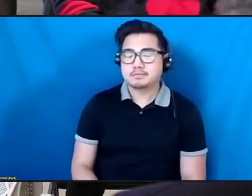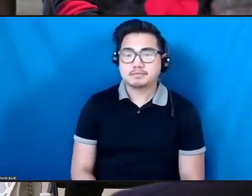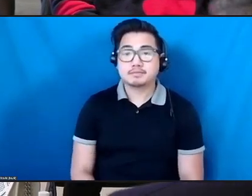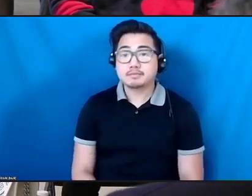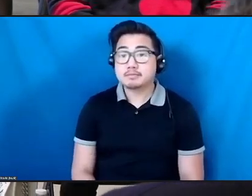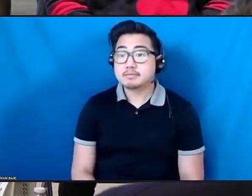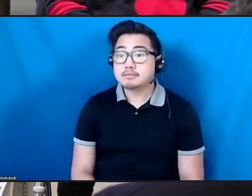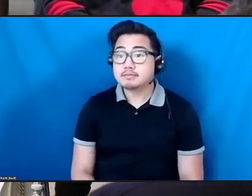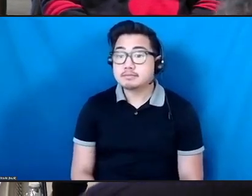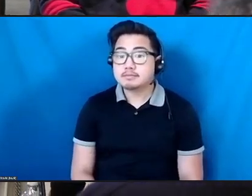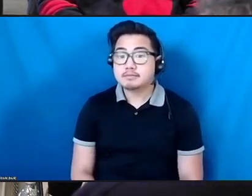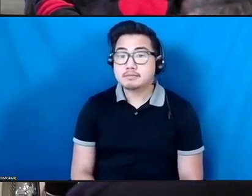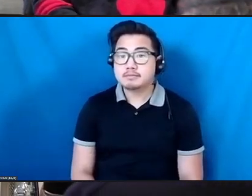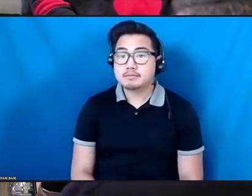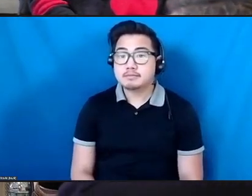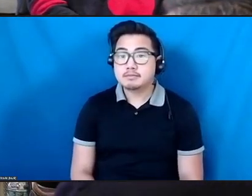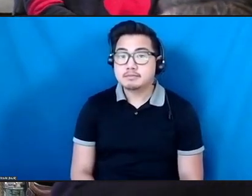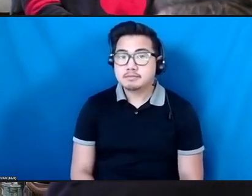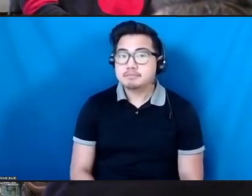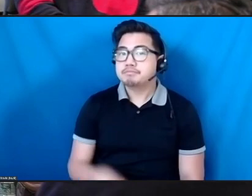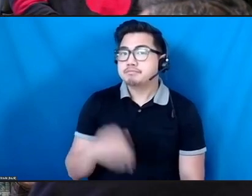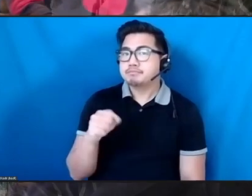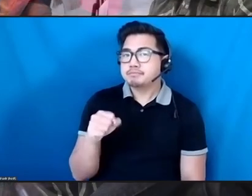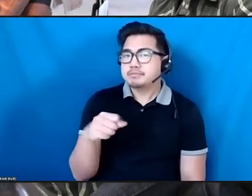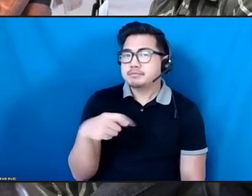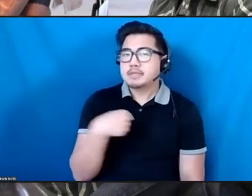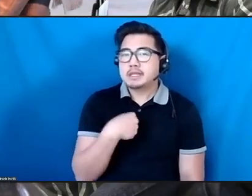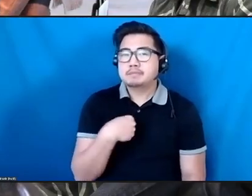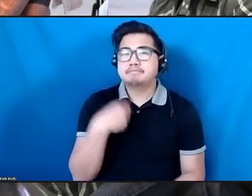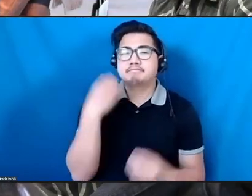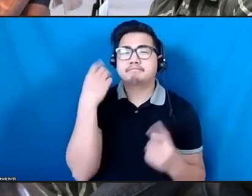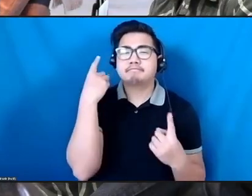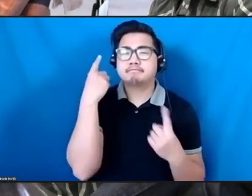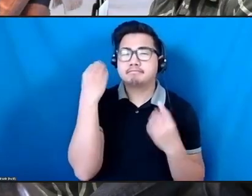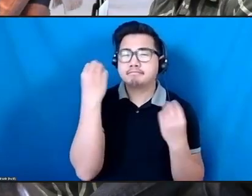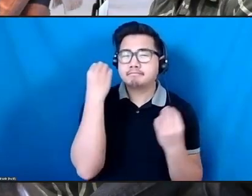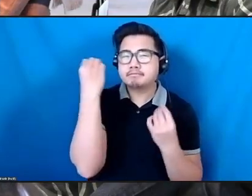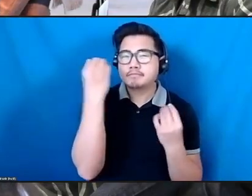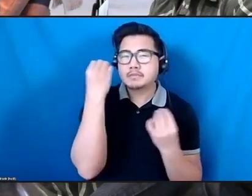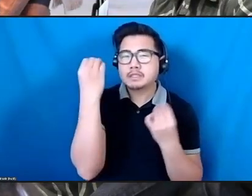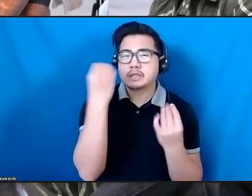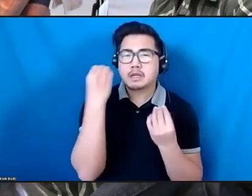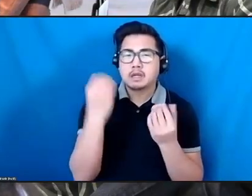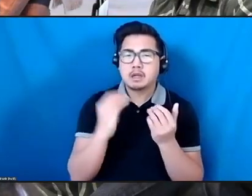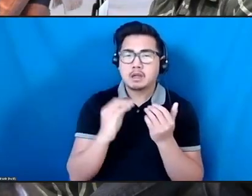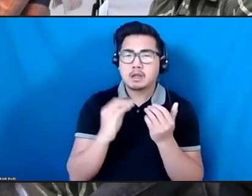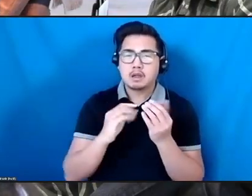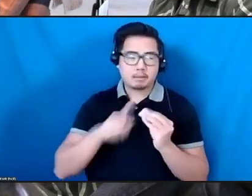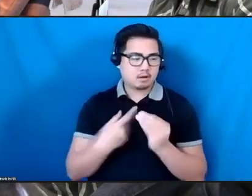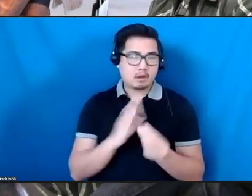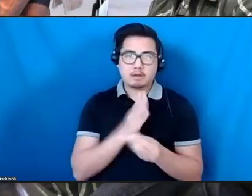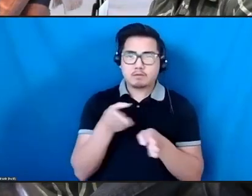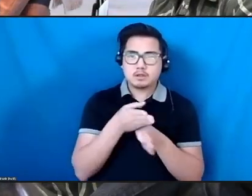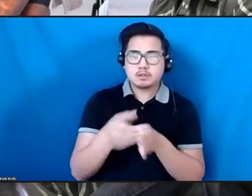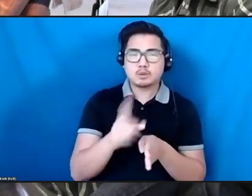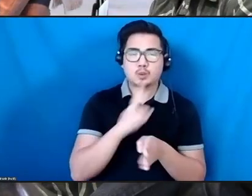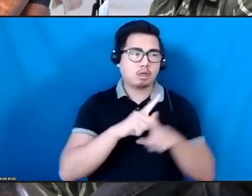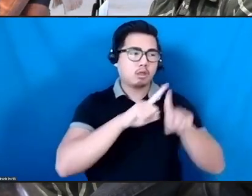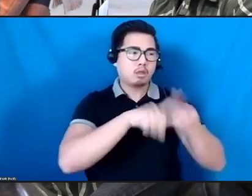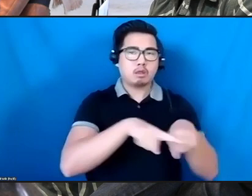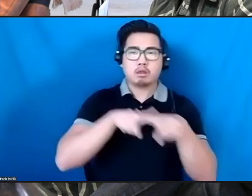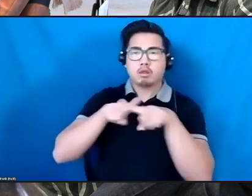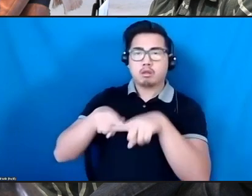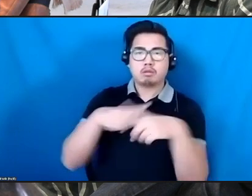Yeah, I have been thinking a lot about the ways in which the interdependence of our field was revealed in the wake of the